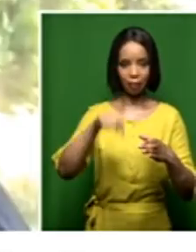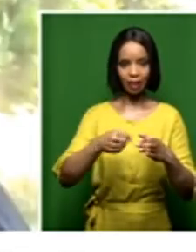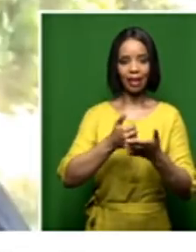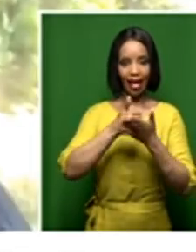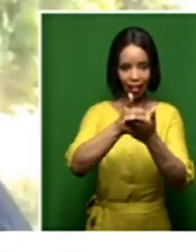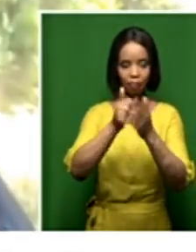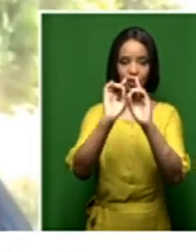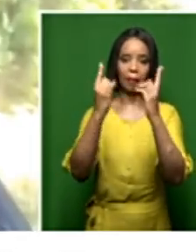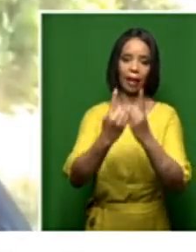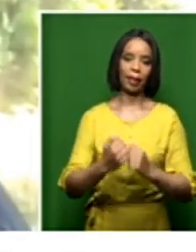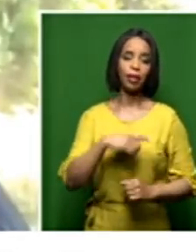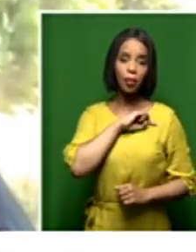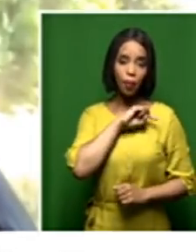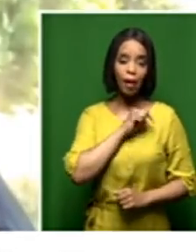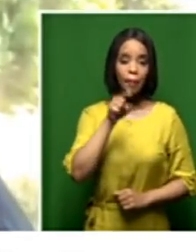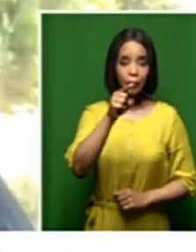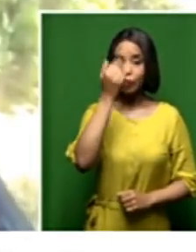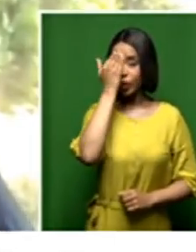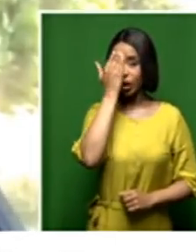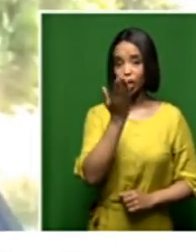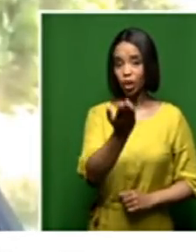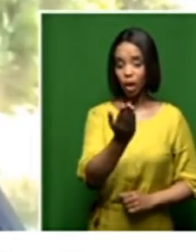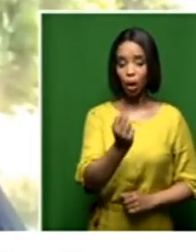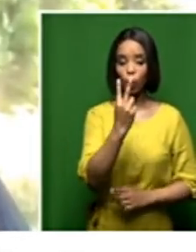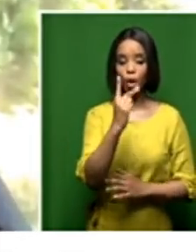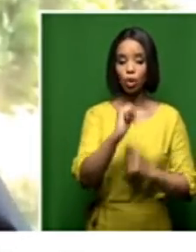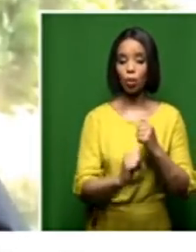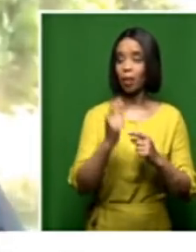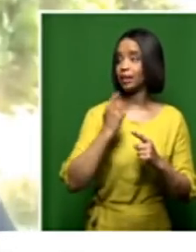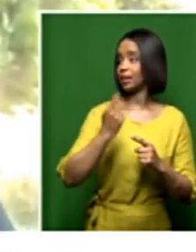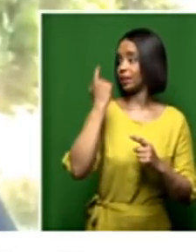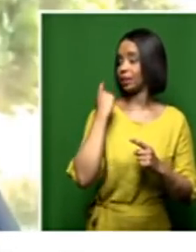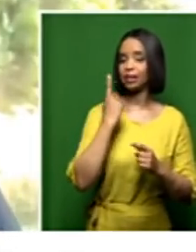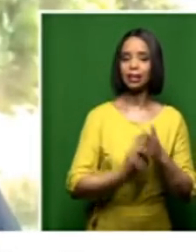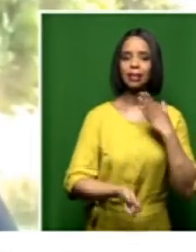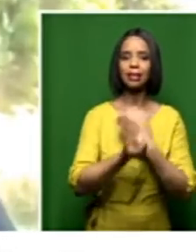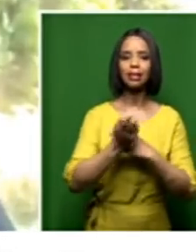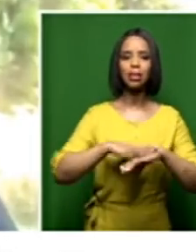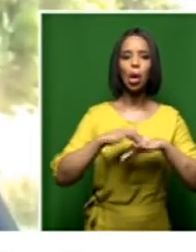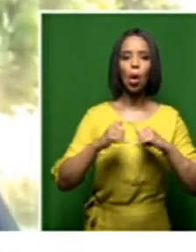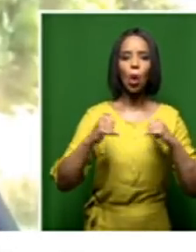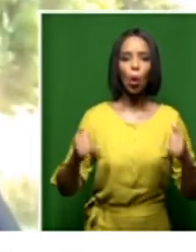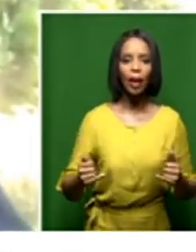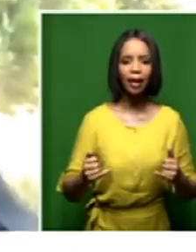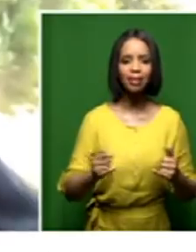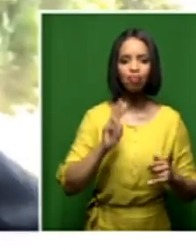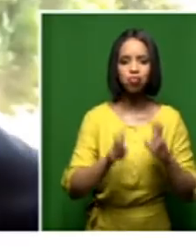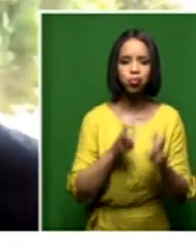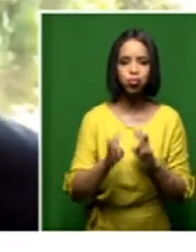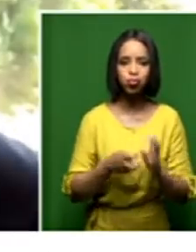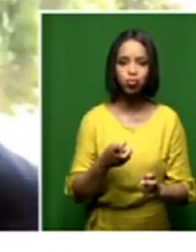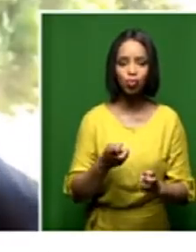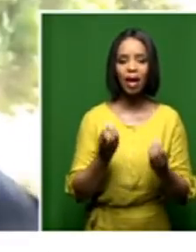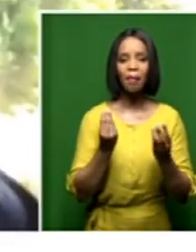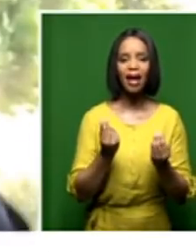mean, you would have known that for two months, with the cyber attack, maintenance monies were not paid, and there were all